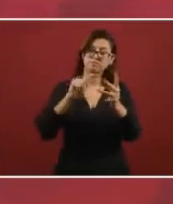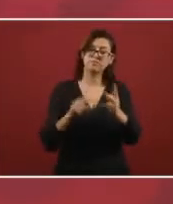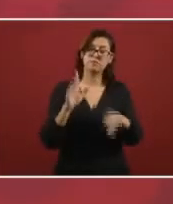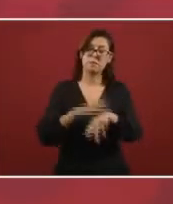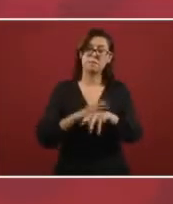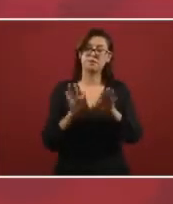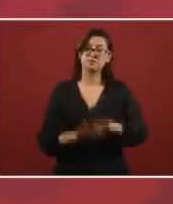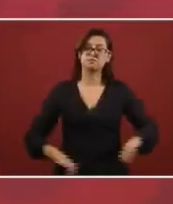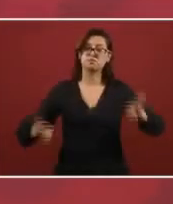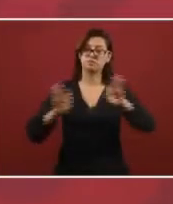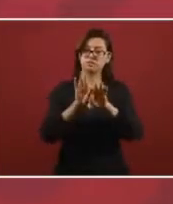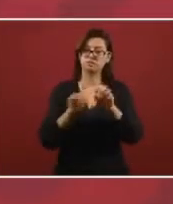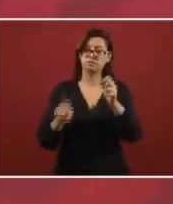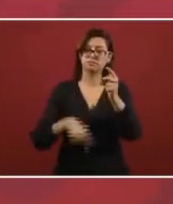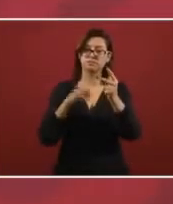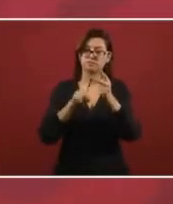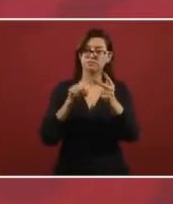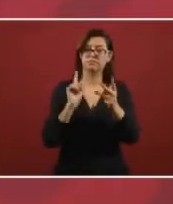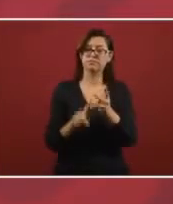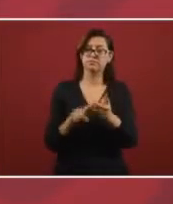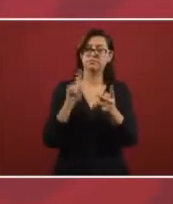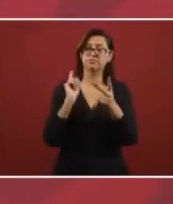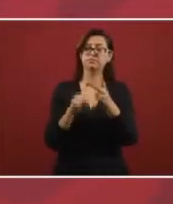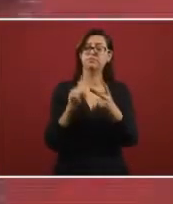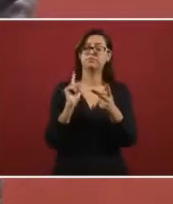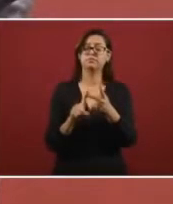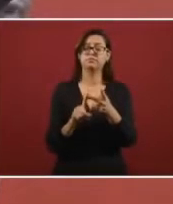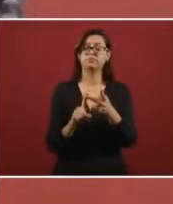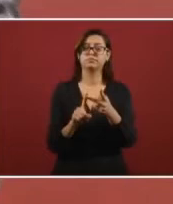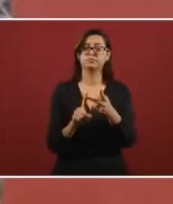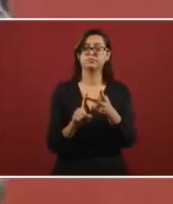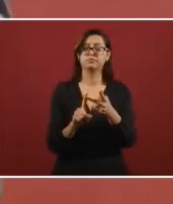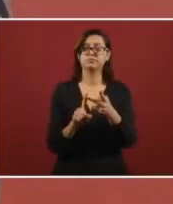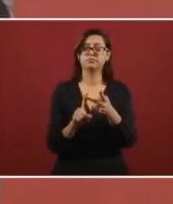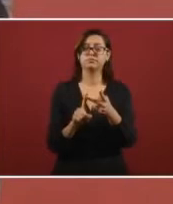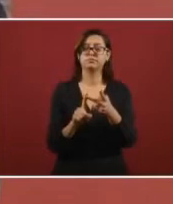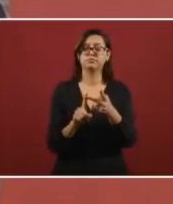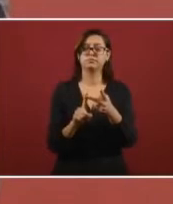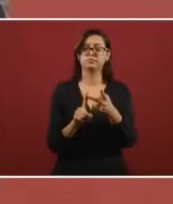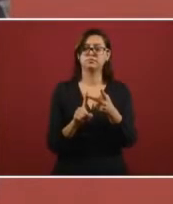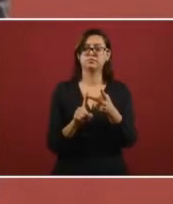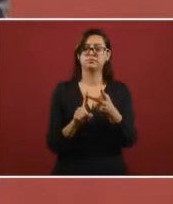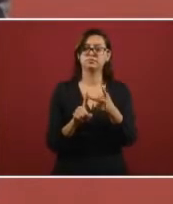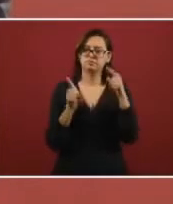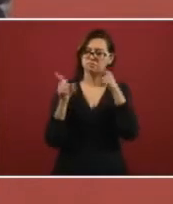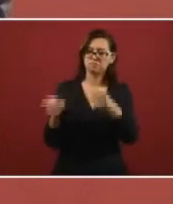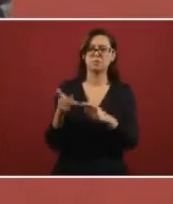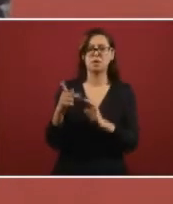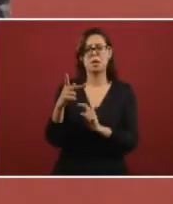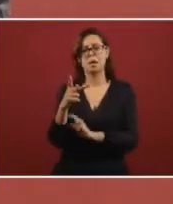to this plan one the